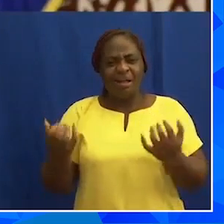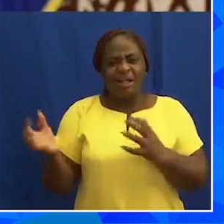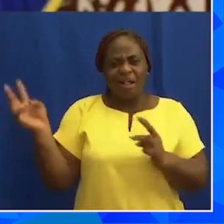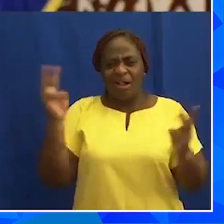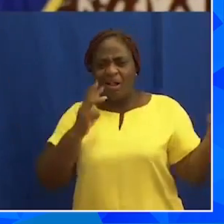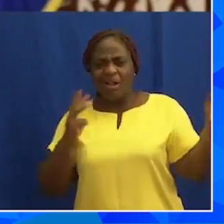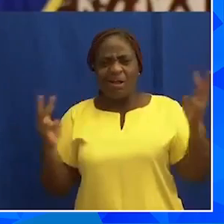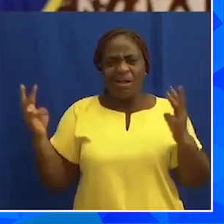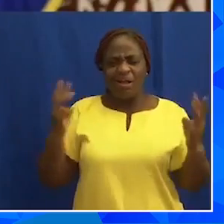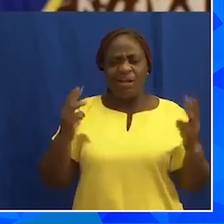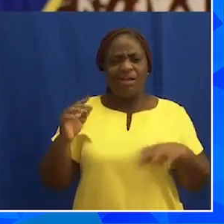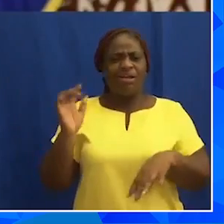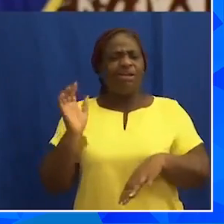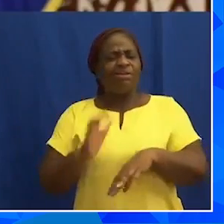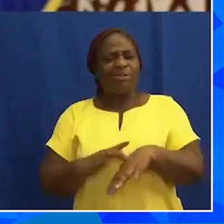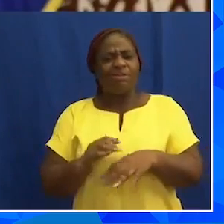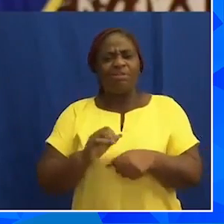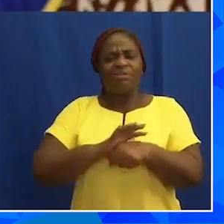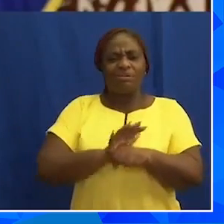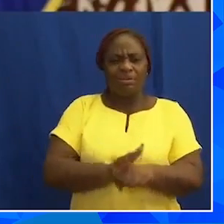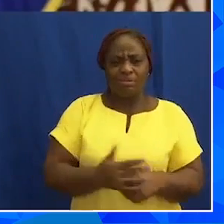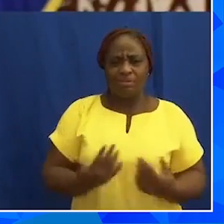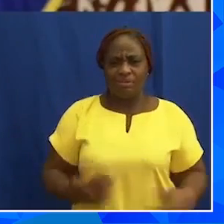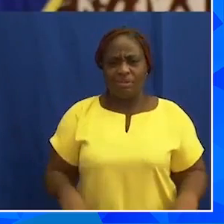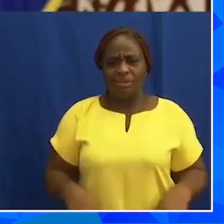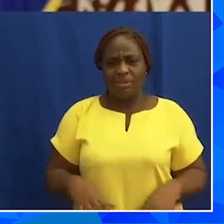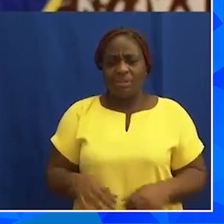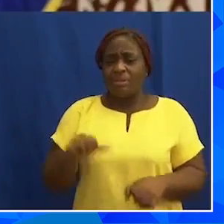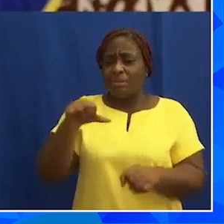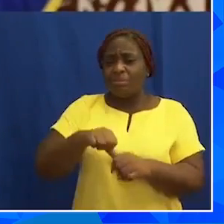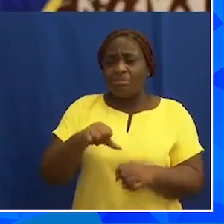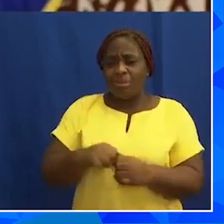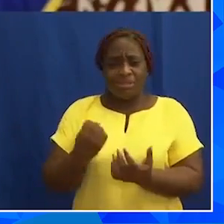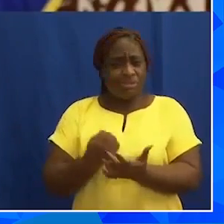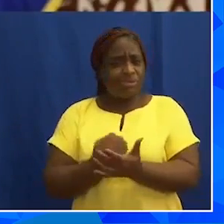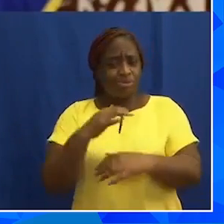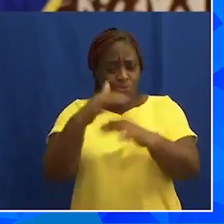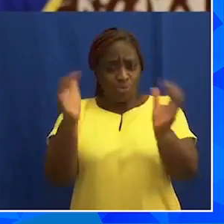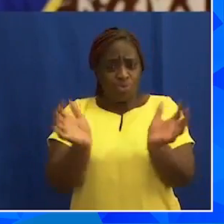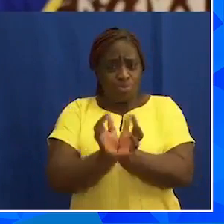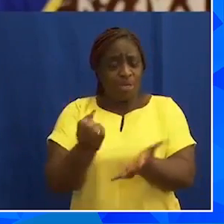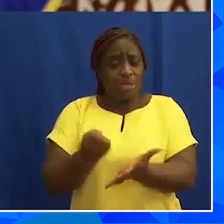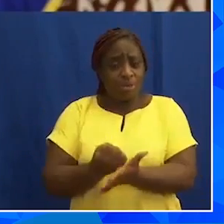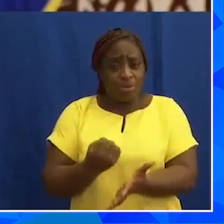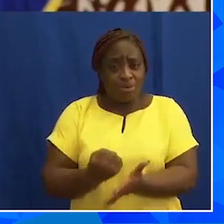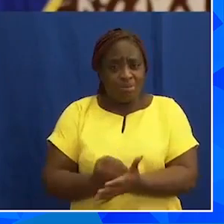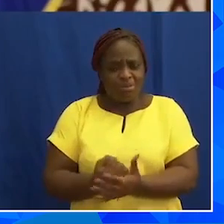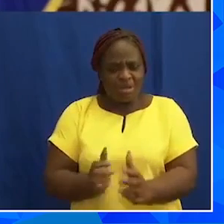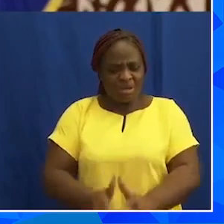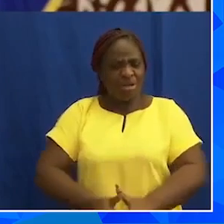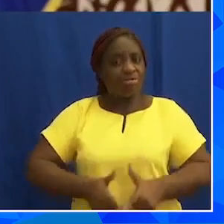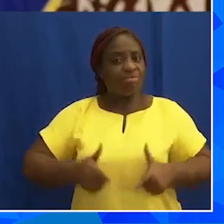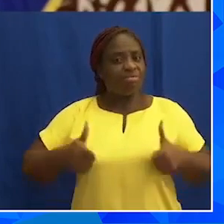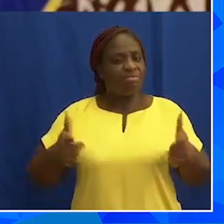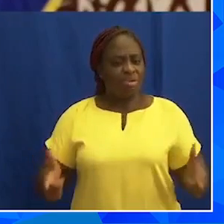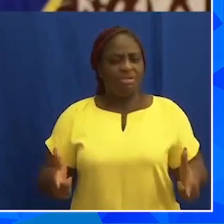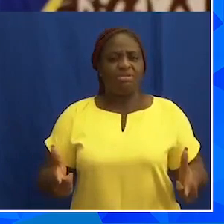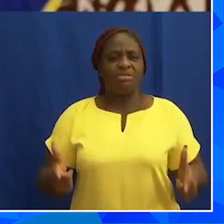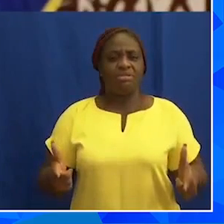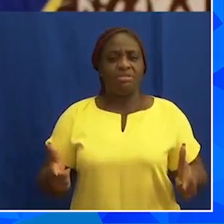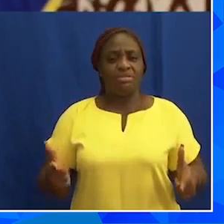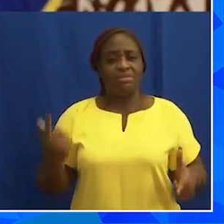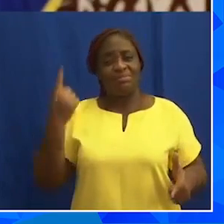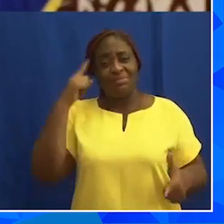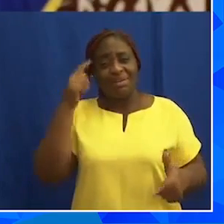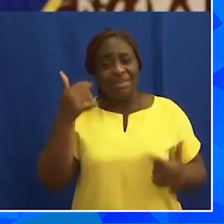the effects of COVID-19 and plunge the global economy to even greater turmoil from